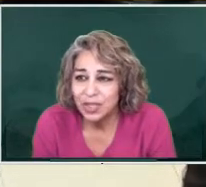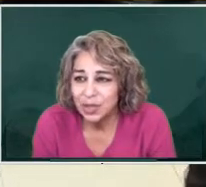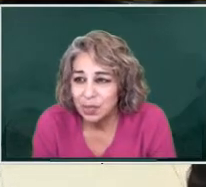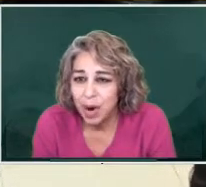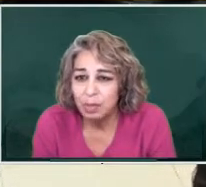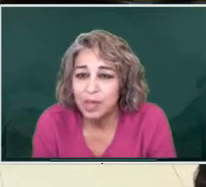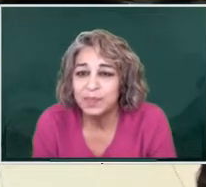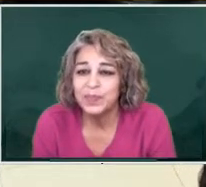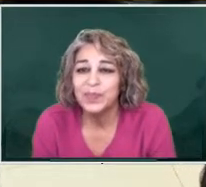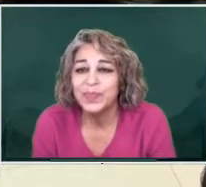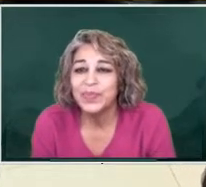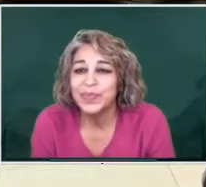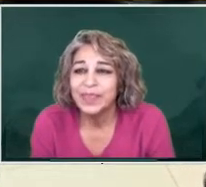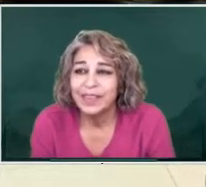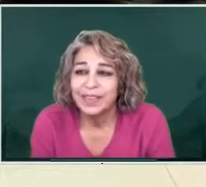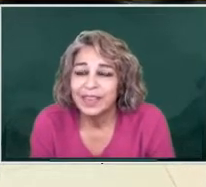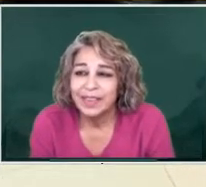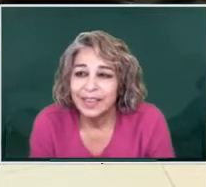to the problem.